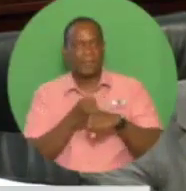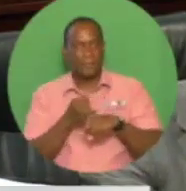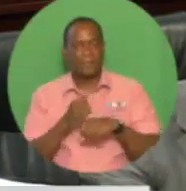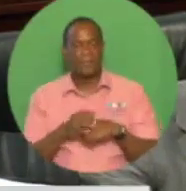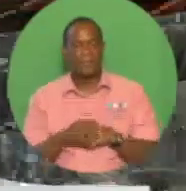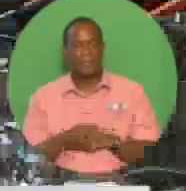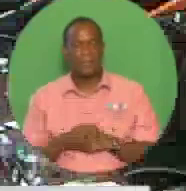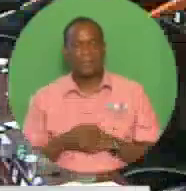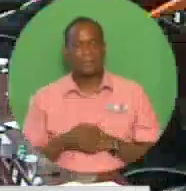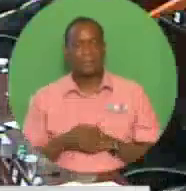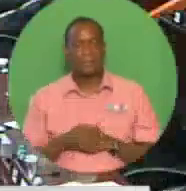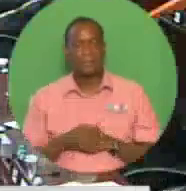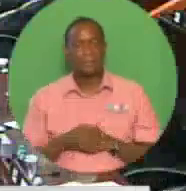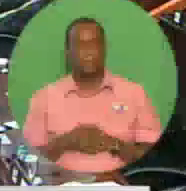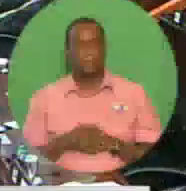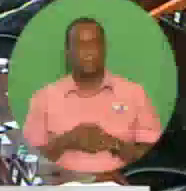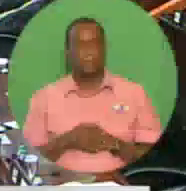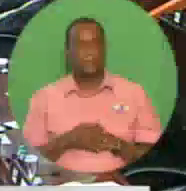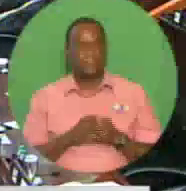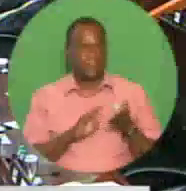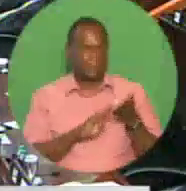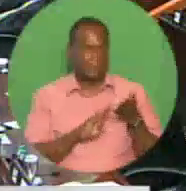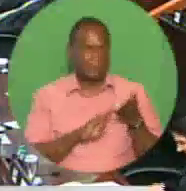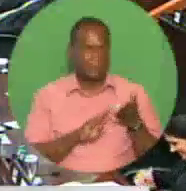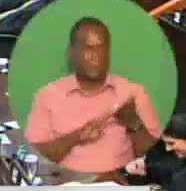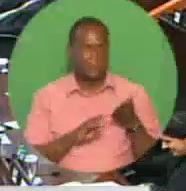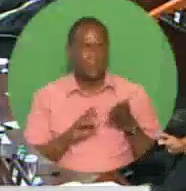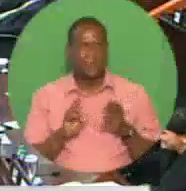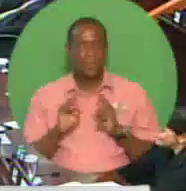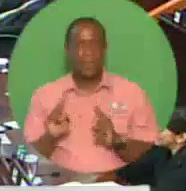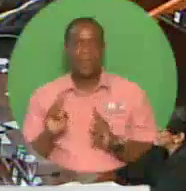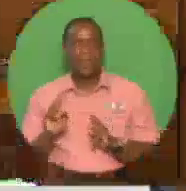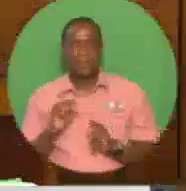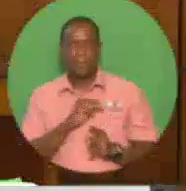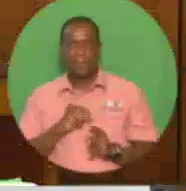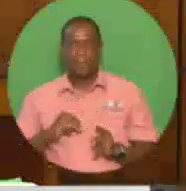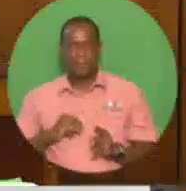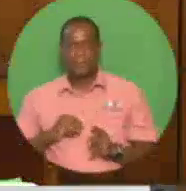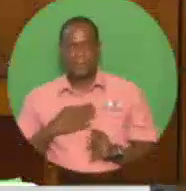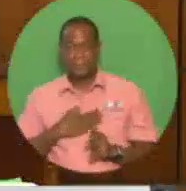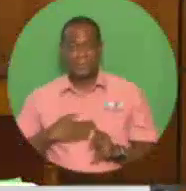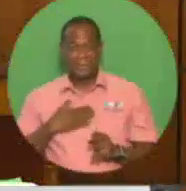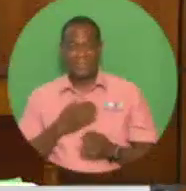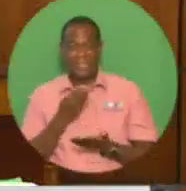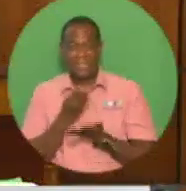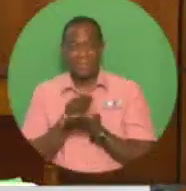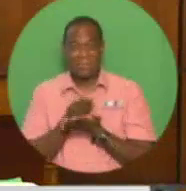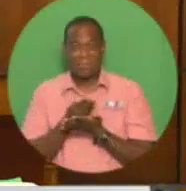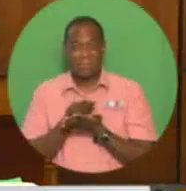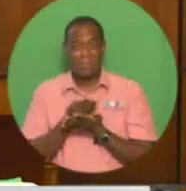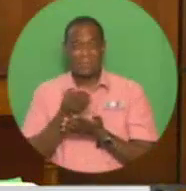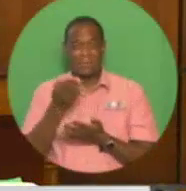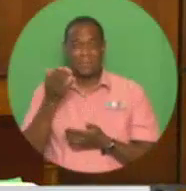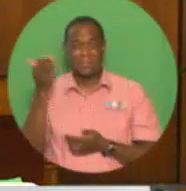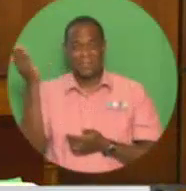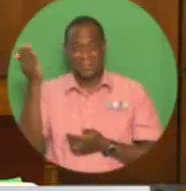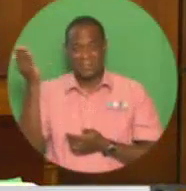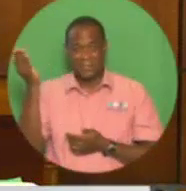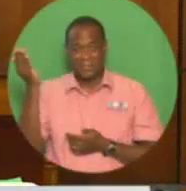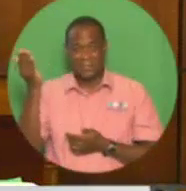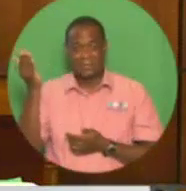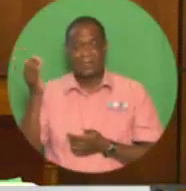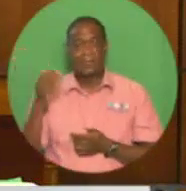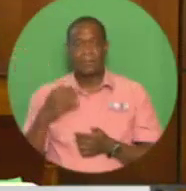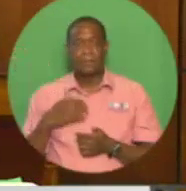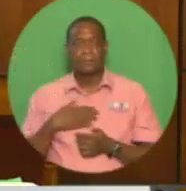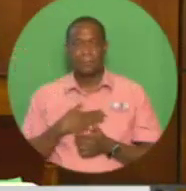Our other members, I appreciate that budget speech creates a lot of anxiety and excitement. But I think they have allowed sufficient